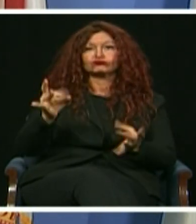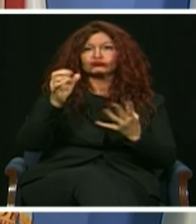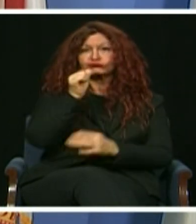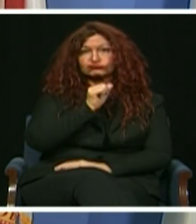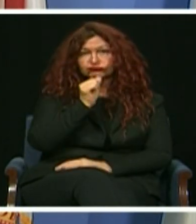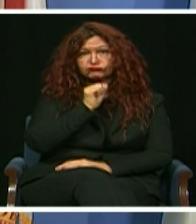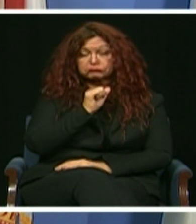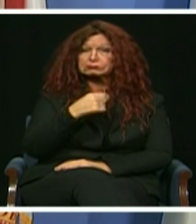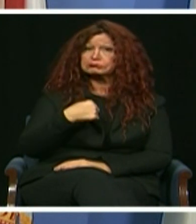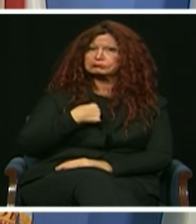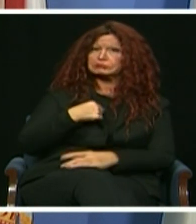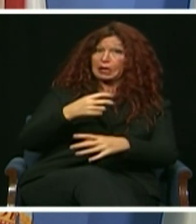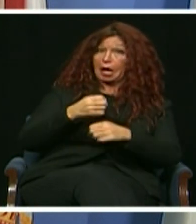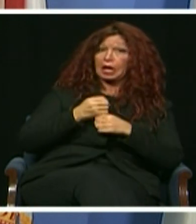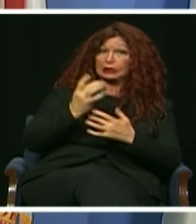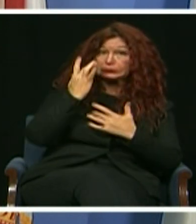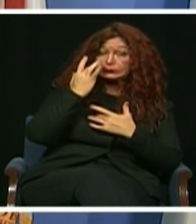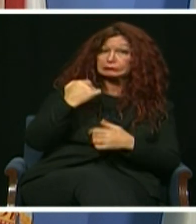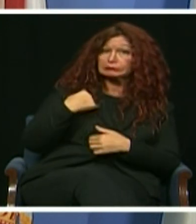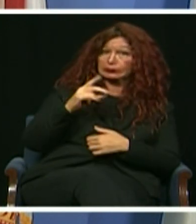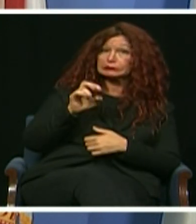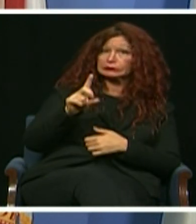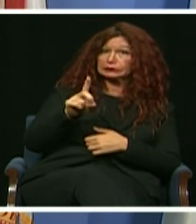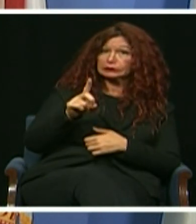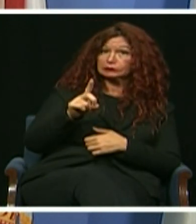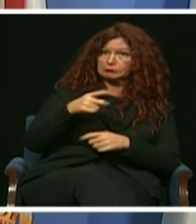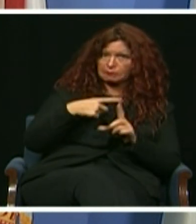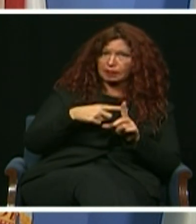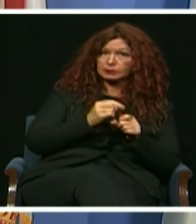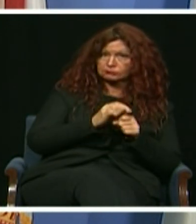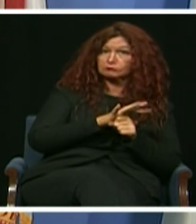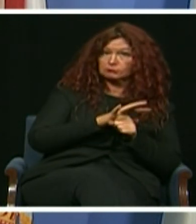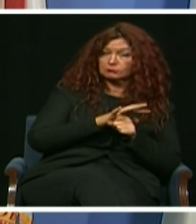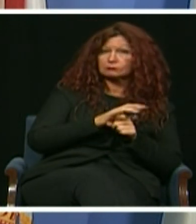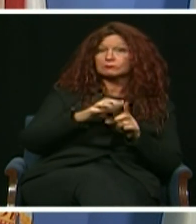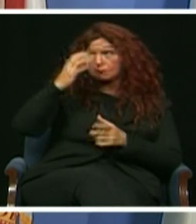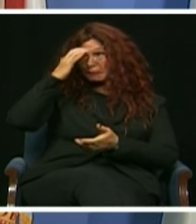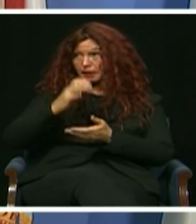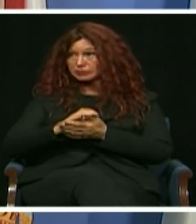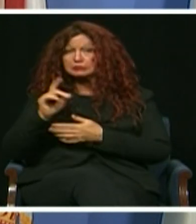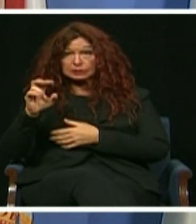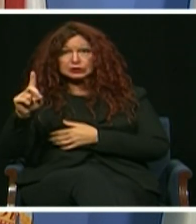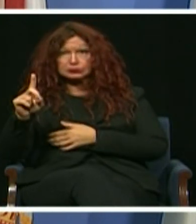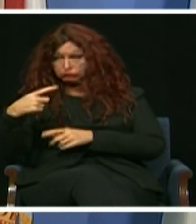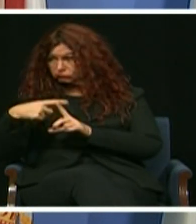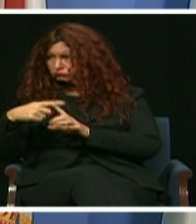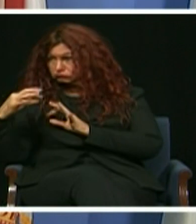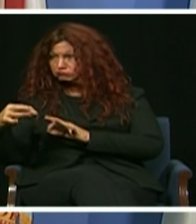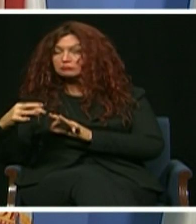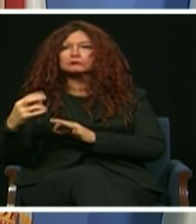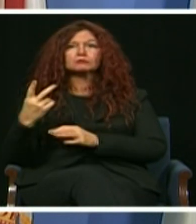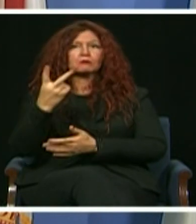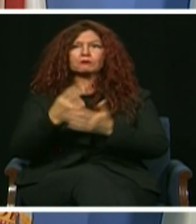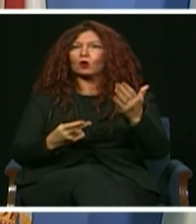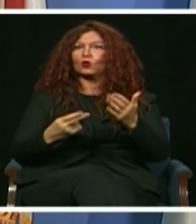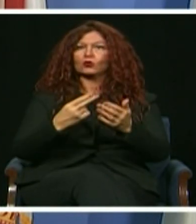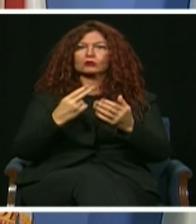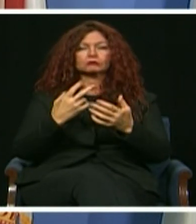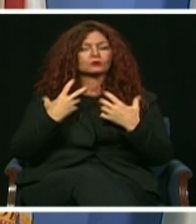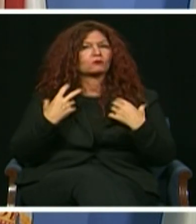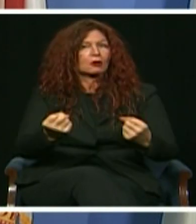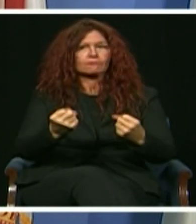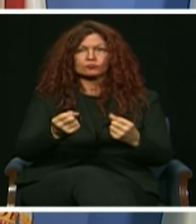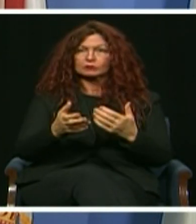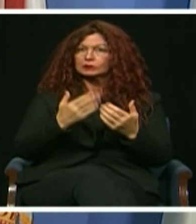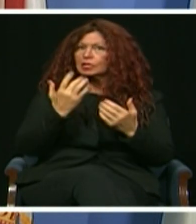recovered. We are so fortunate, yet we have not been able to hug or kiss our two small grandchildren for nearly a